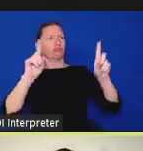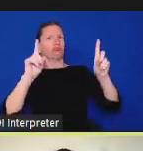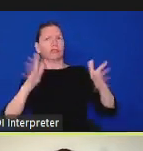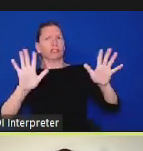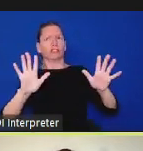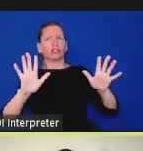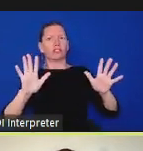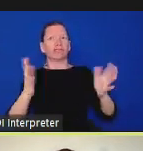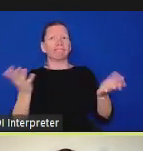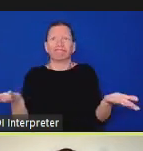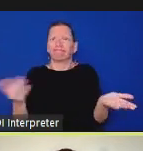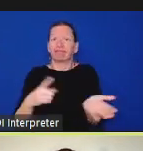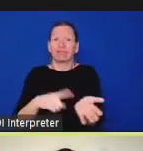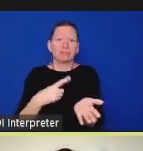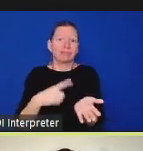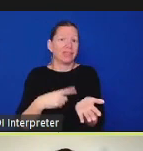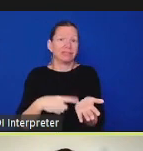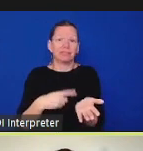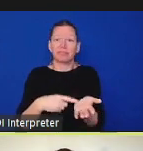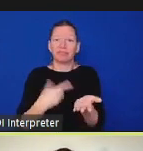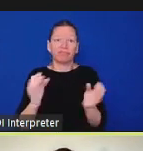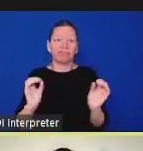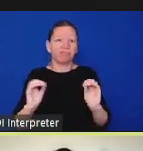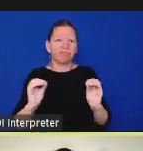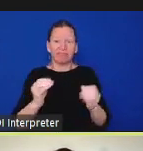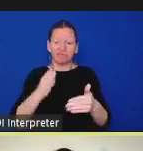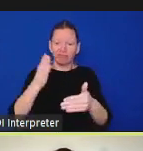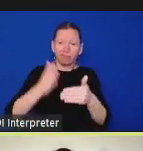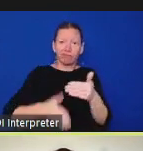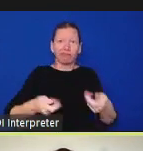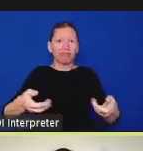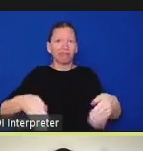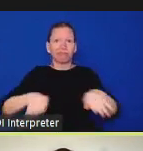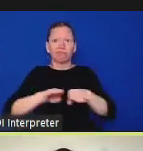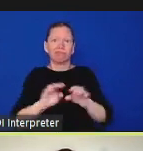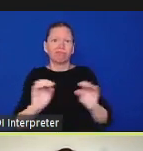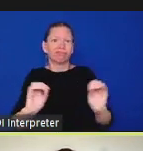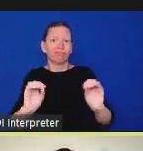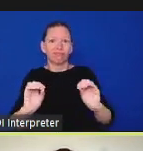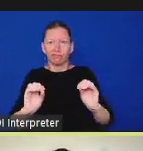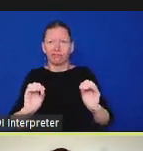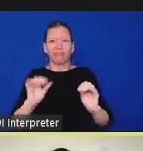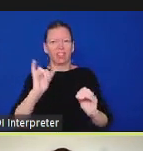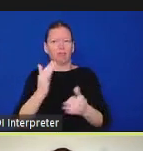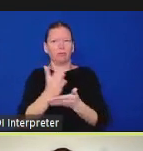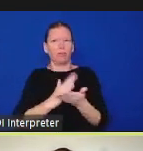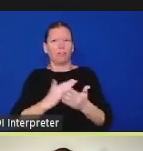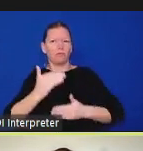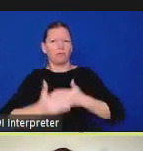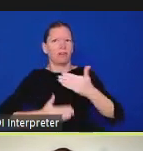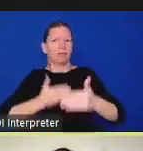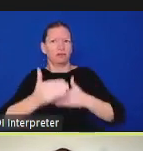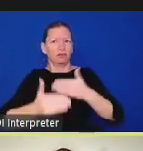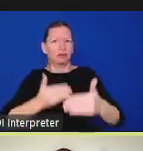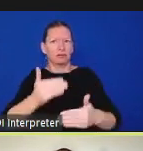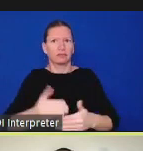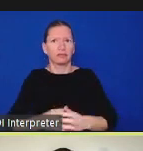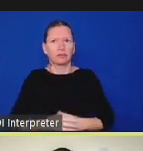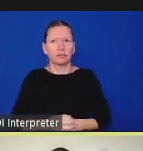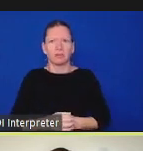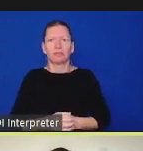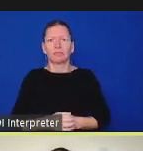the county uh the board of supervisors and the working group um which i will talk about in one moment as well to